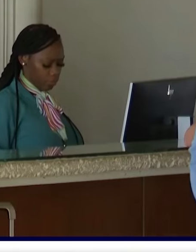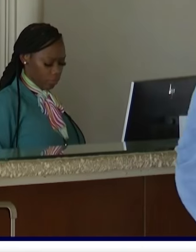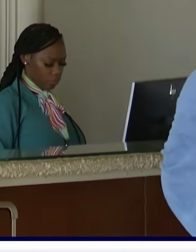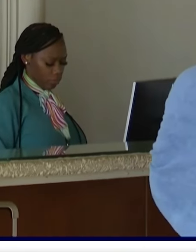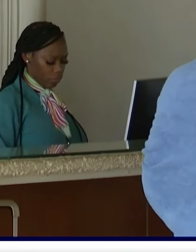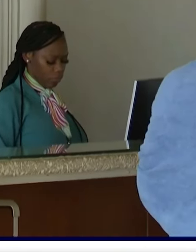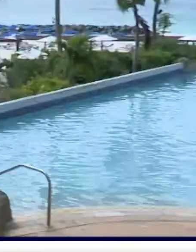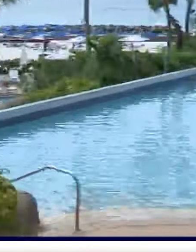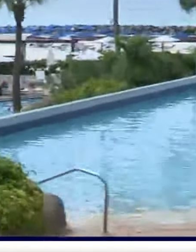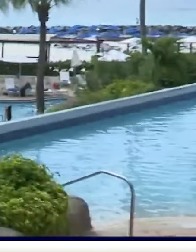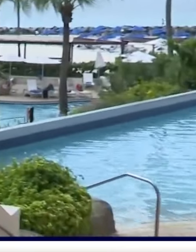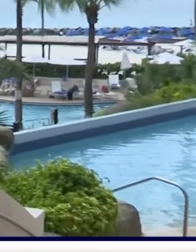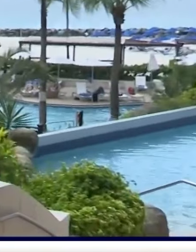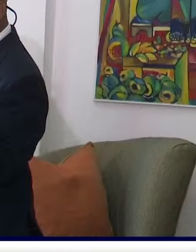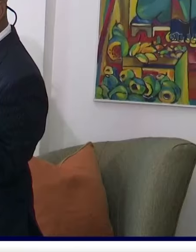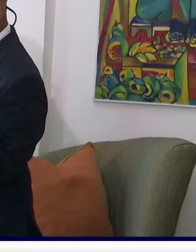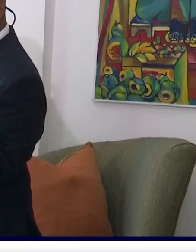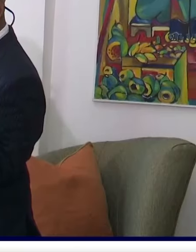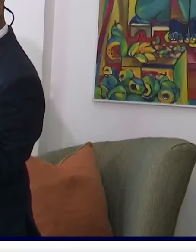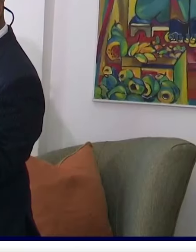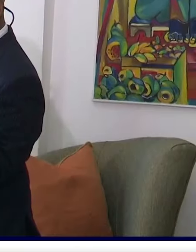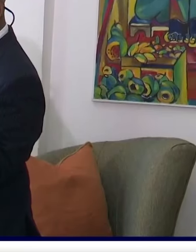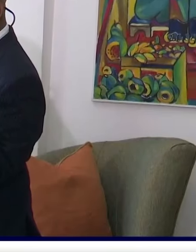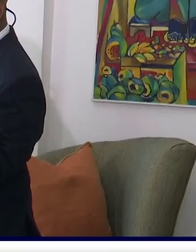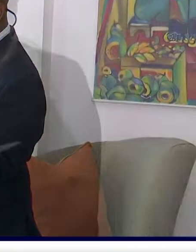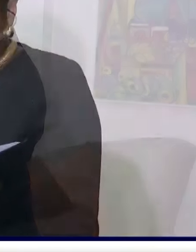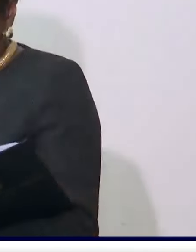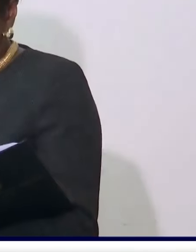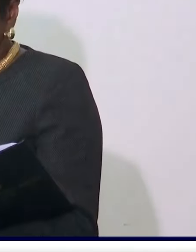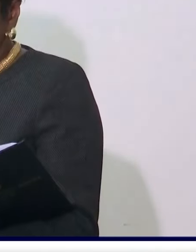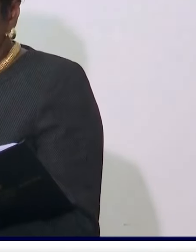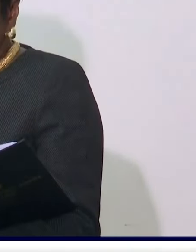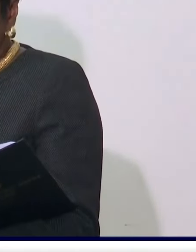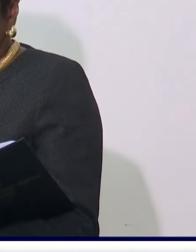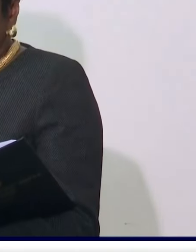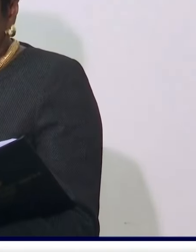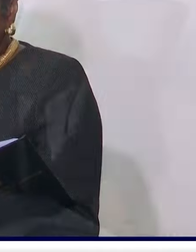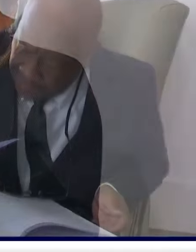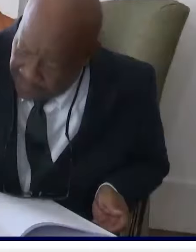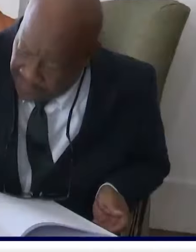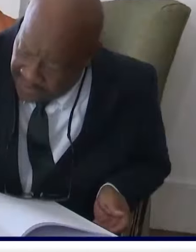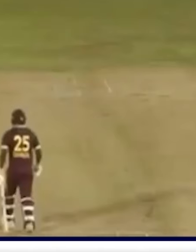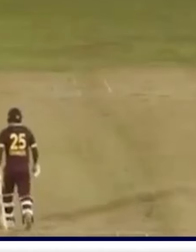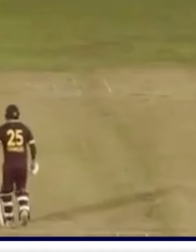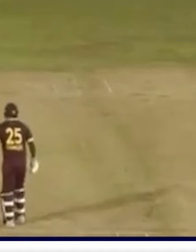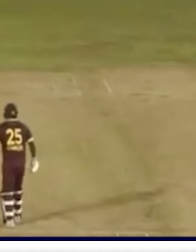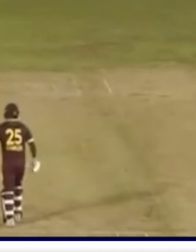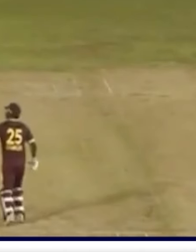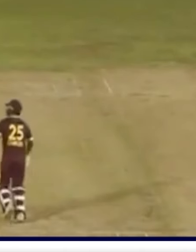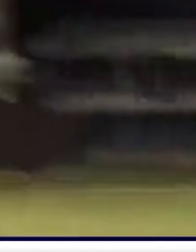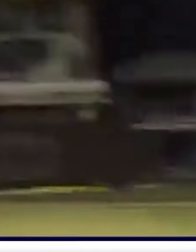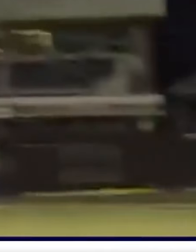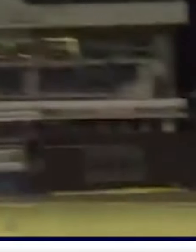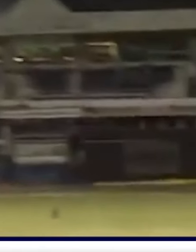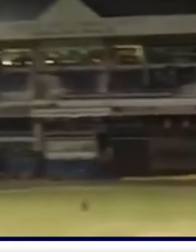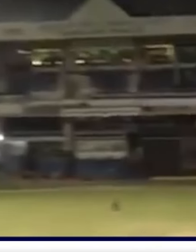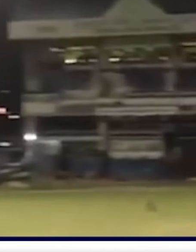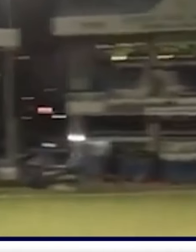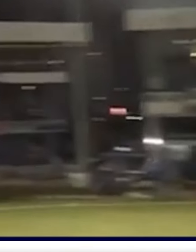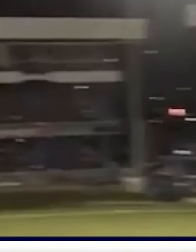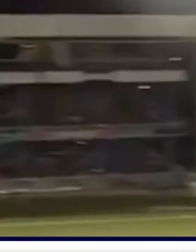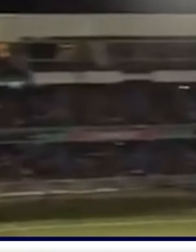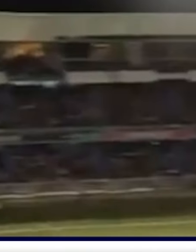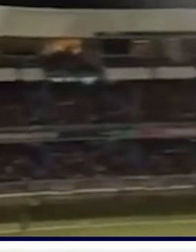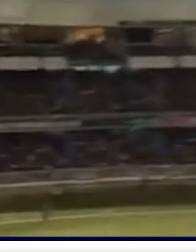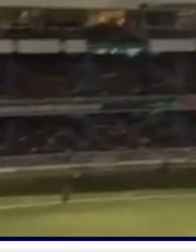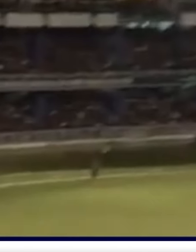for a leading hotel. Two new justices soared in today. And in sports, West Indies look to battle ready on